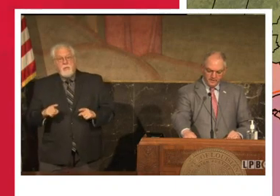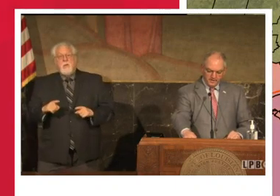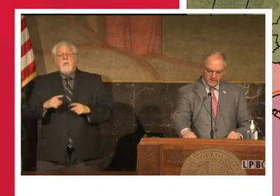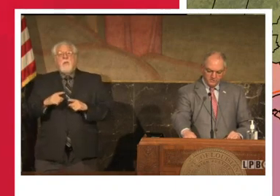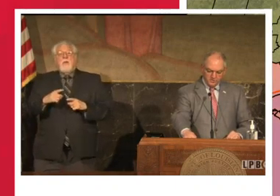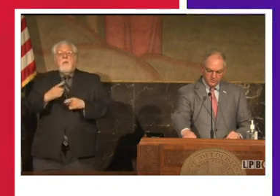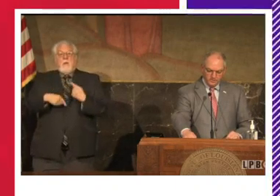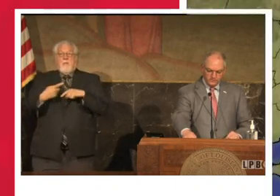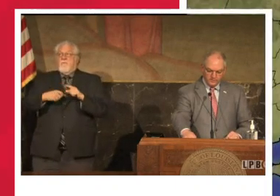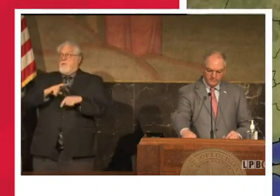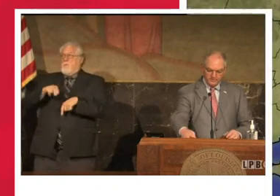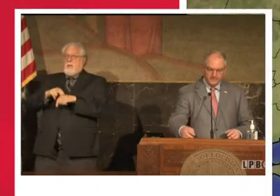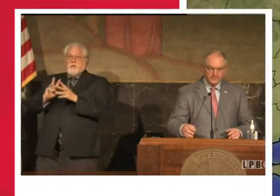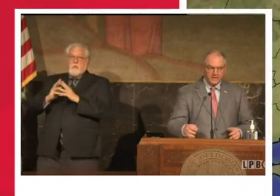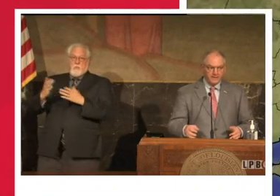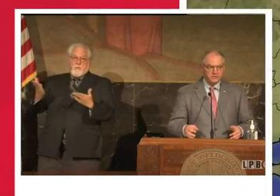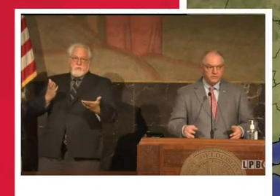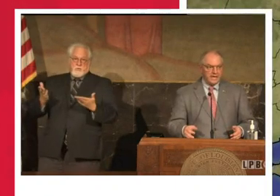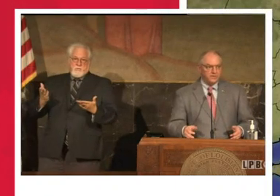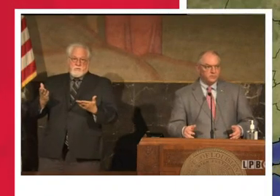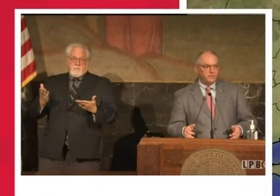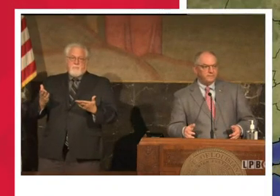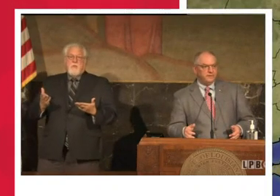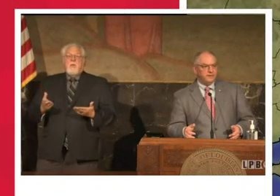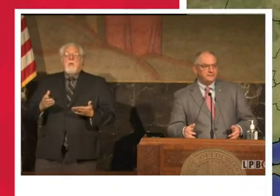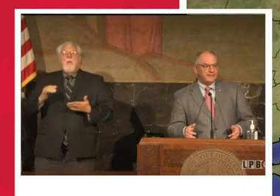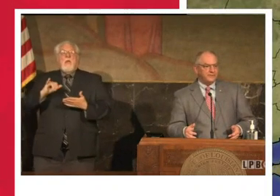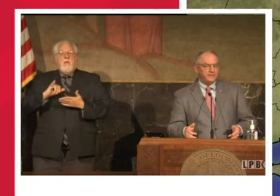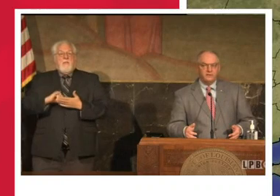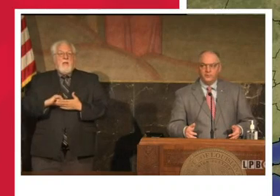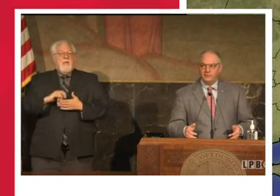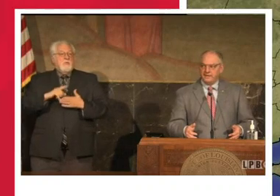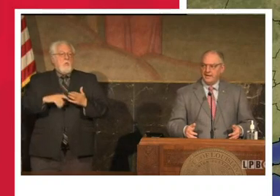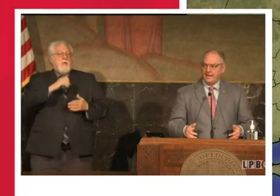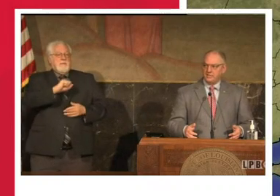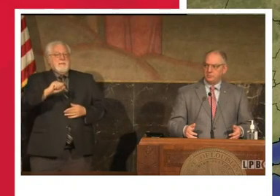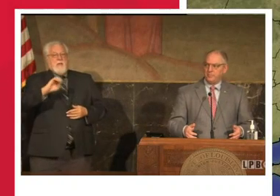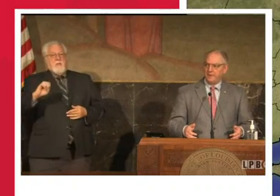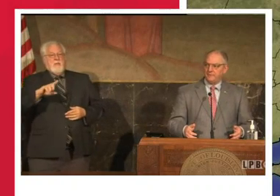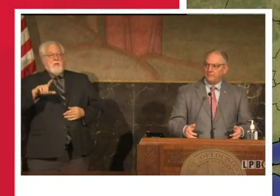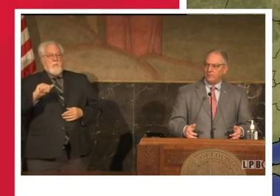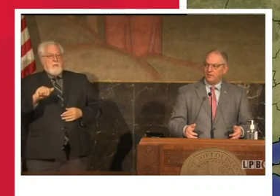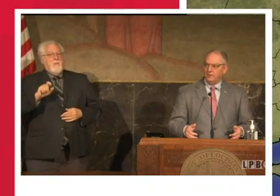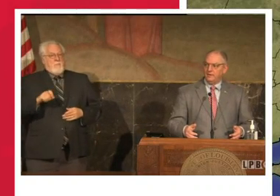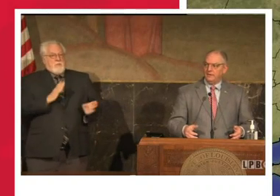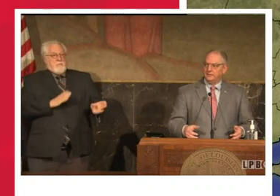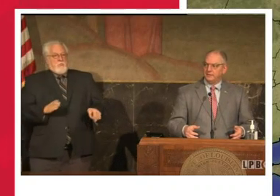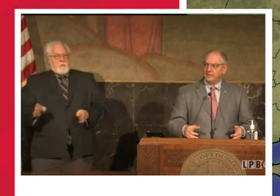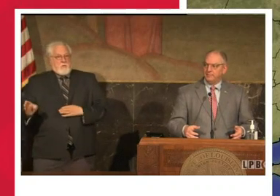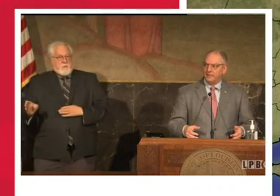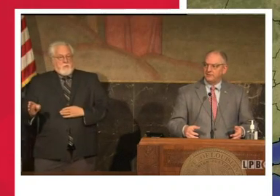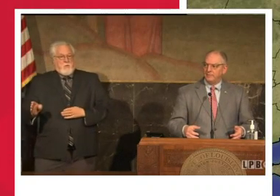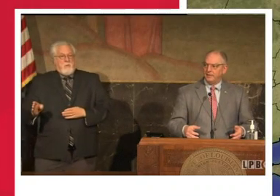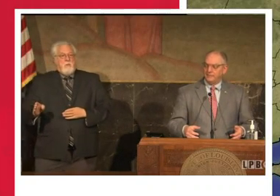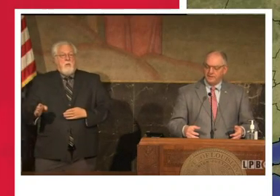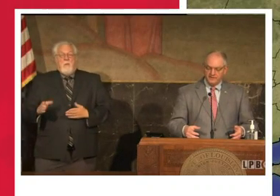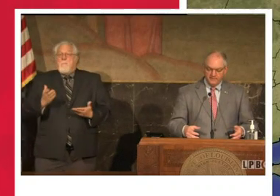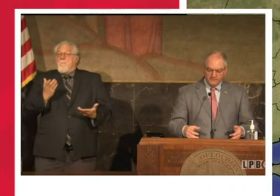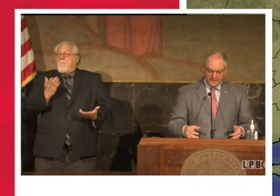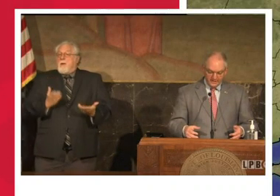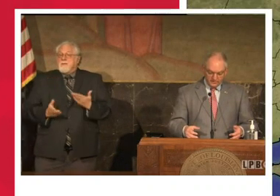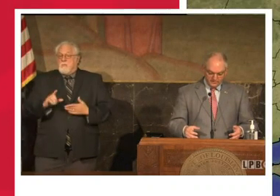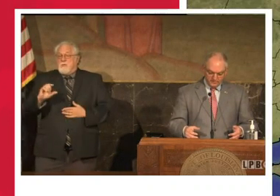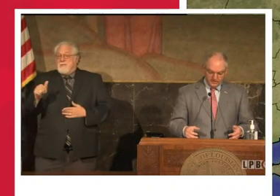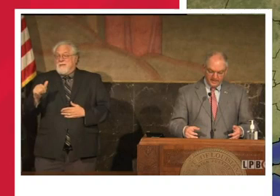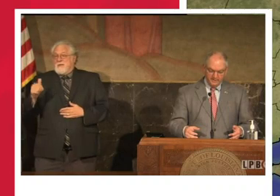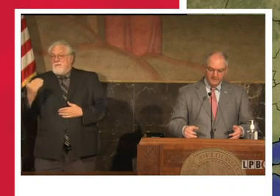the National Weather Service. And so that is what southeast Louisiana has to prepare for, is the possibility of 10 to